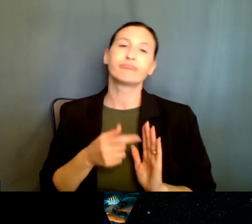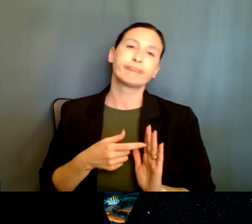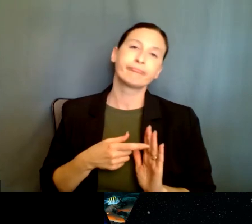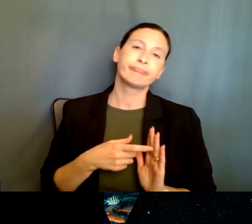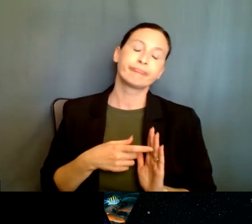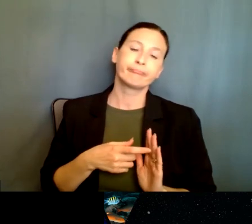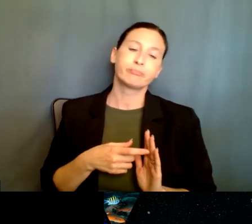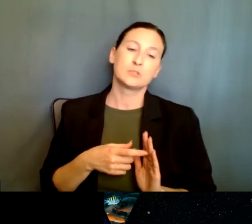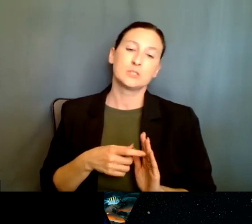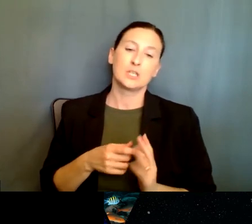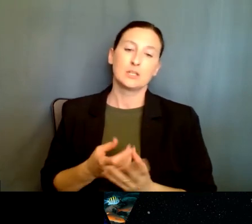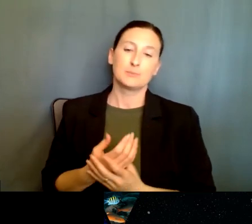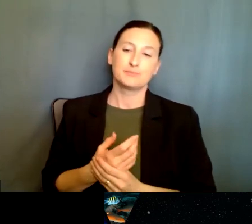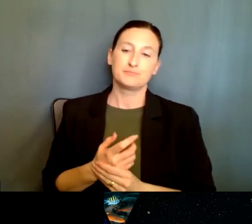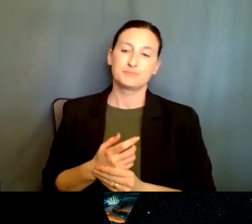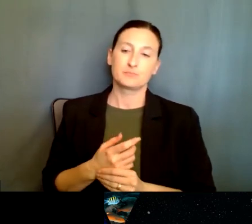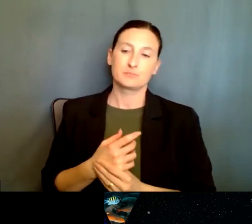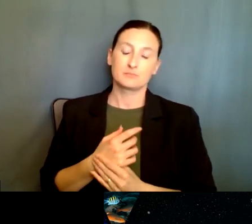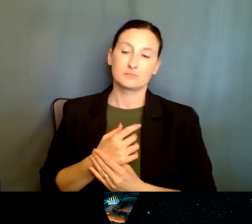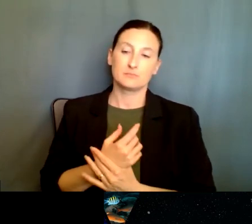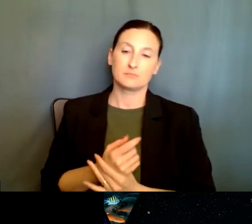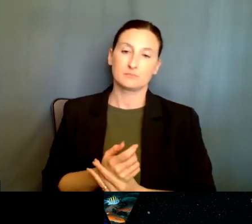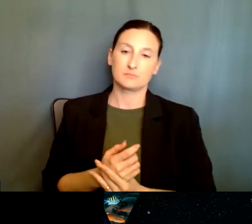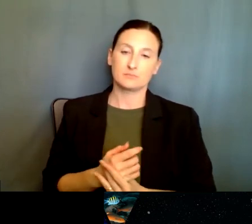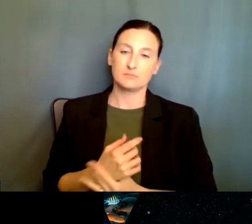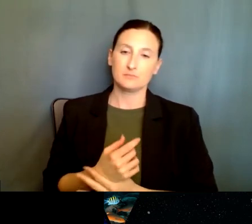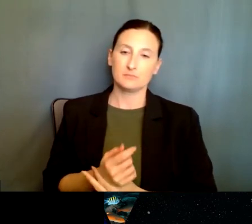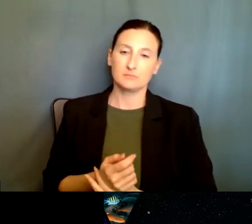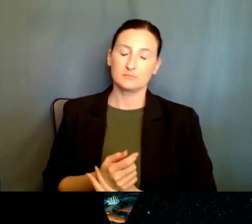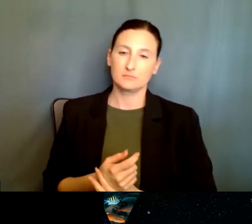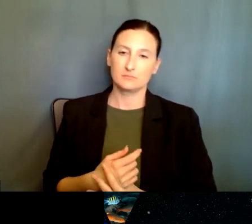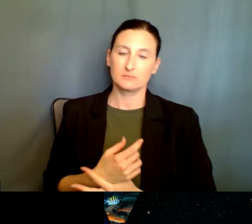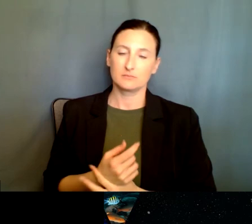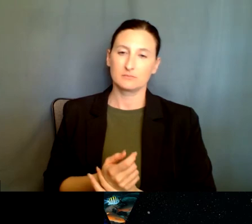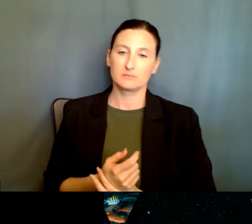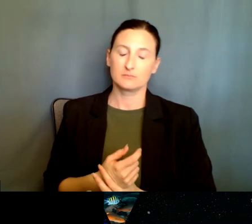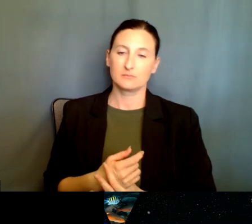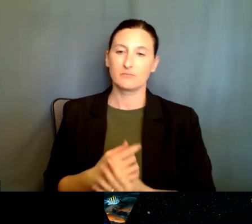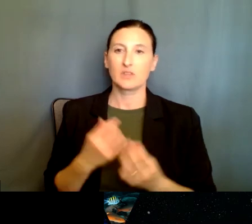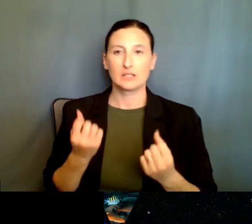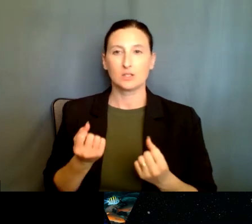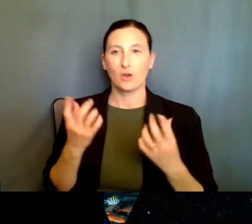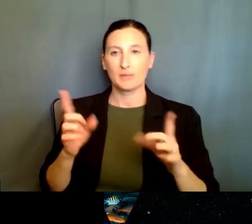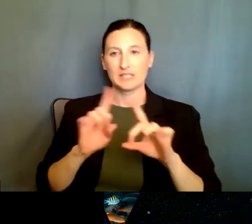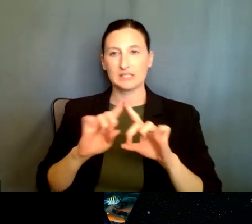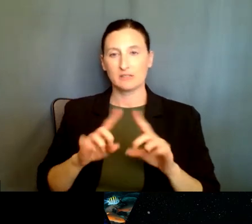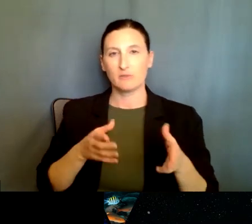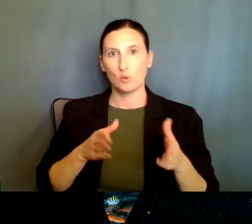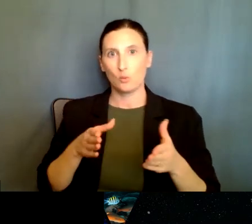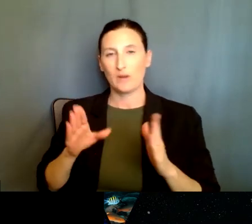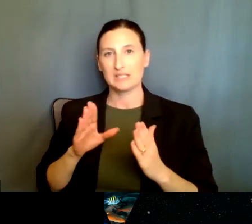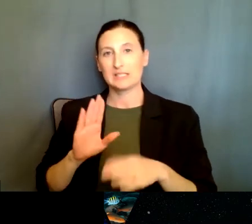there are all sorts of, um, venues through which companies express interest in certain areas. Um,